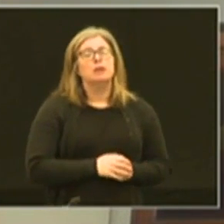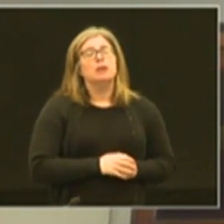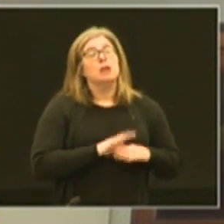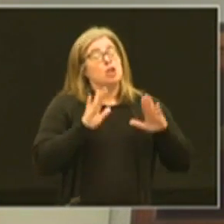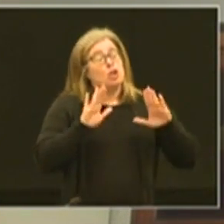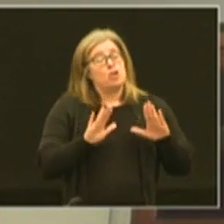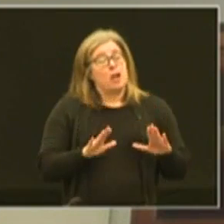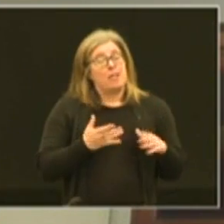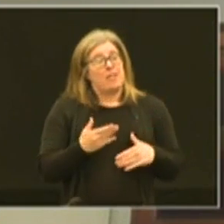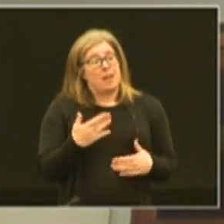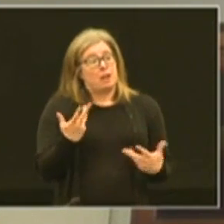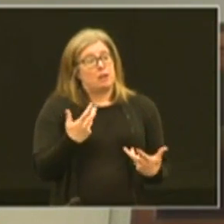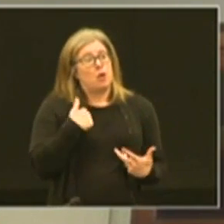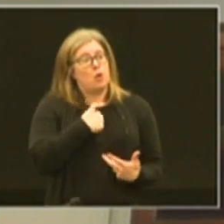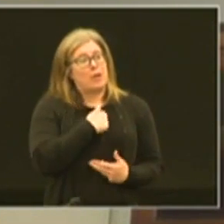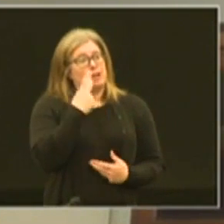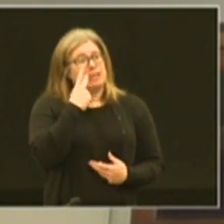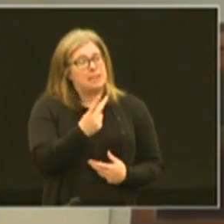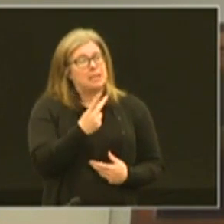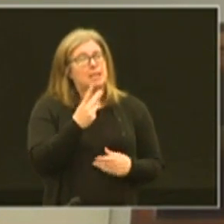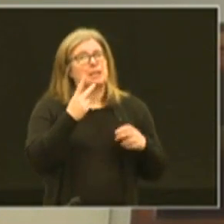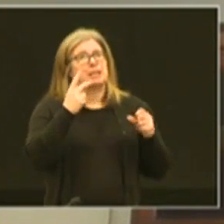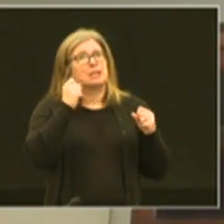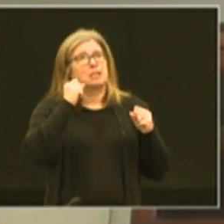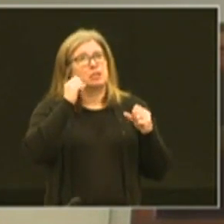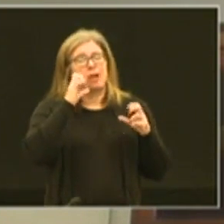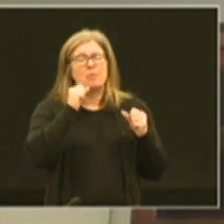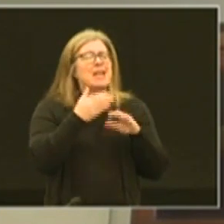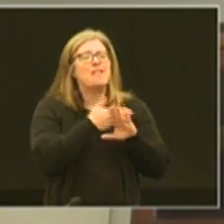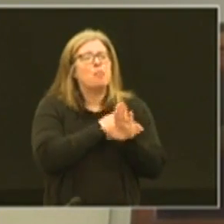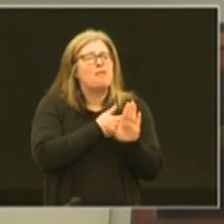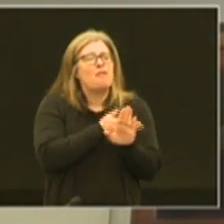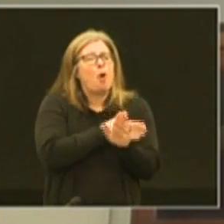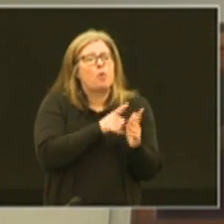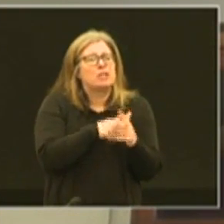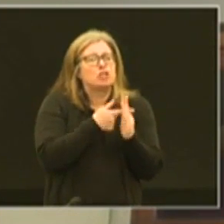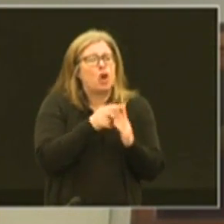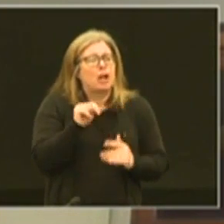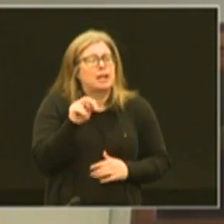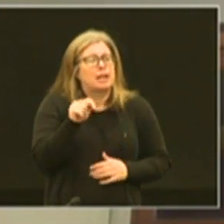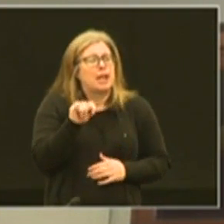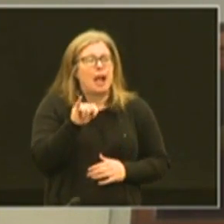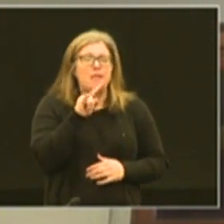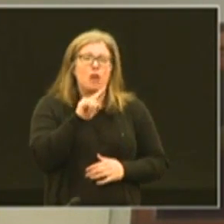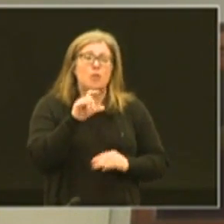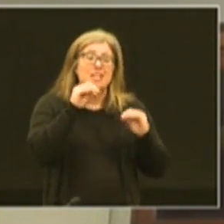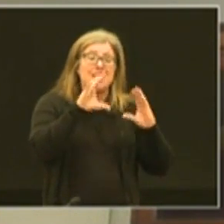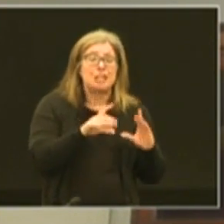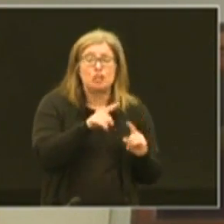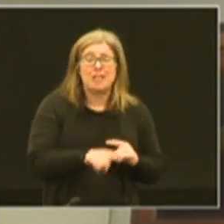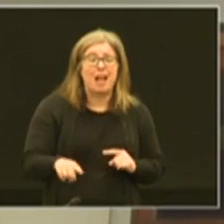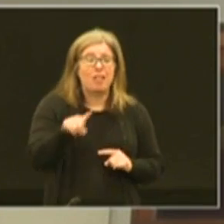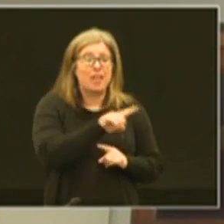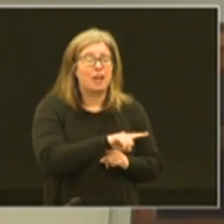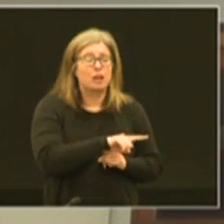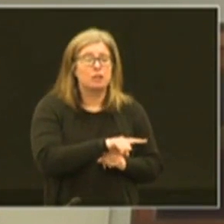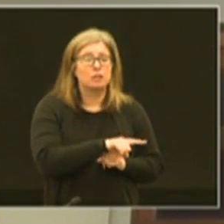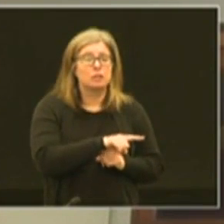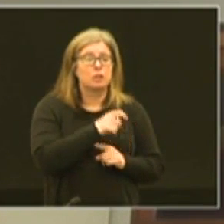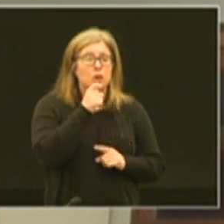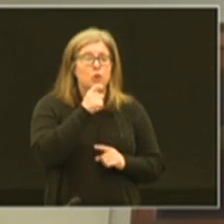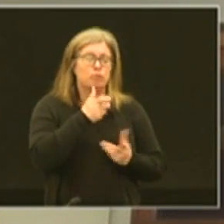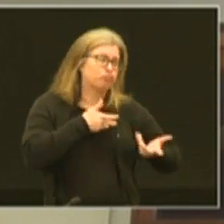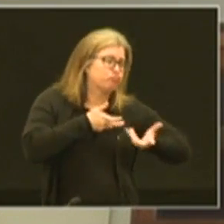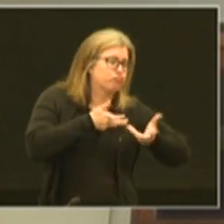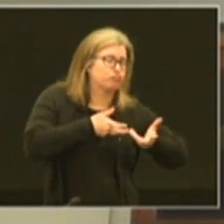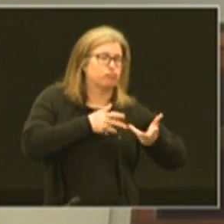you know we are seeing incredible even before we started nti i mean there were teachers out there that were